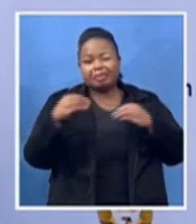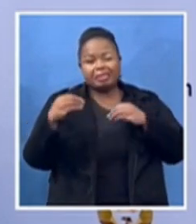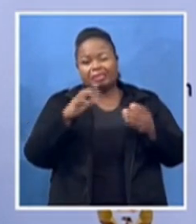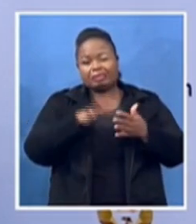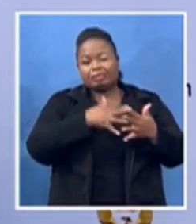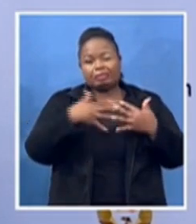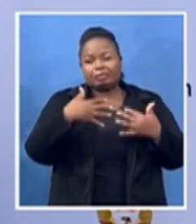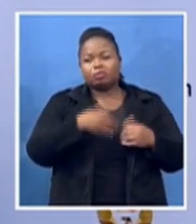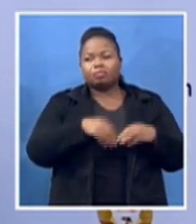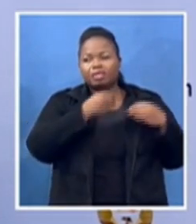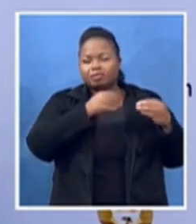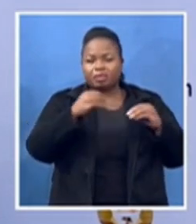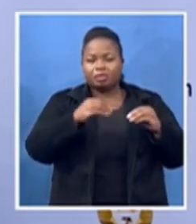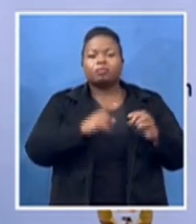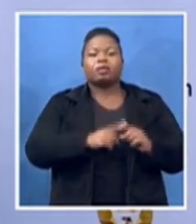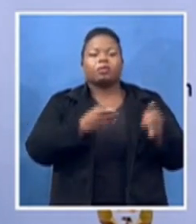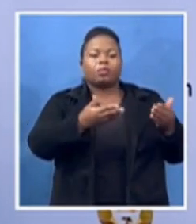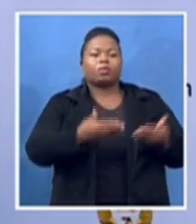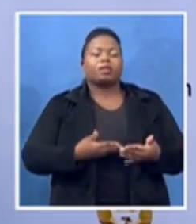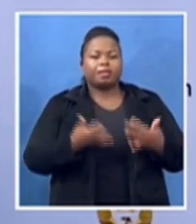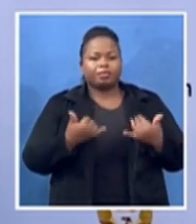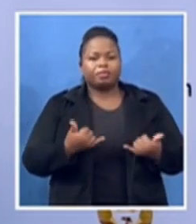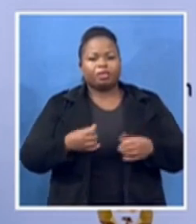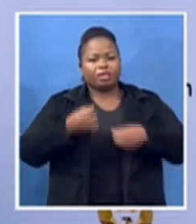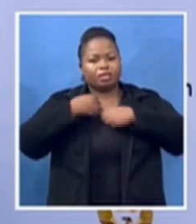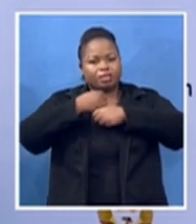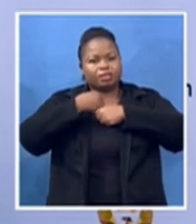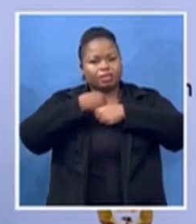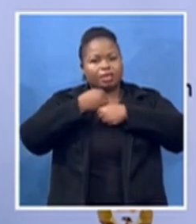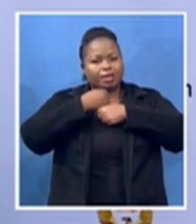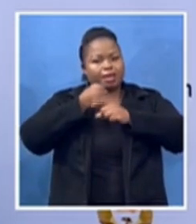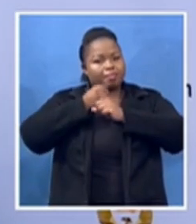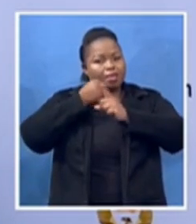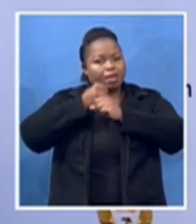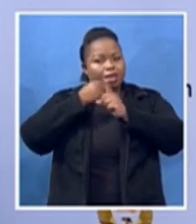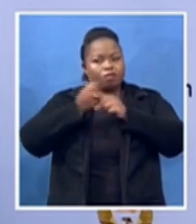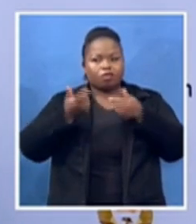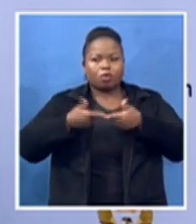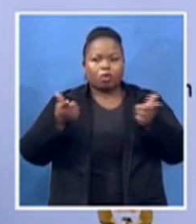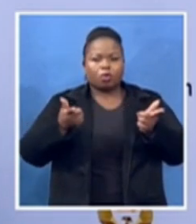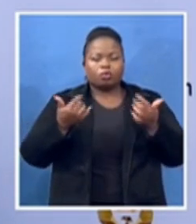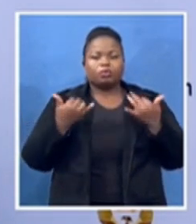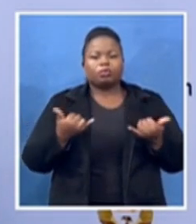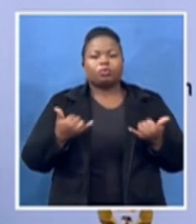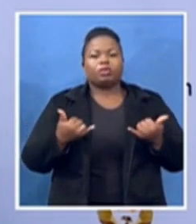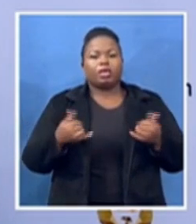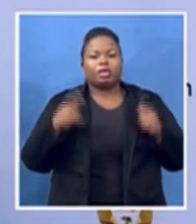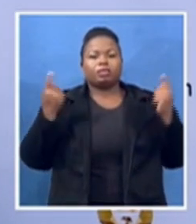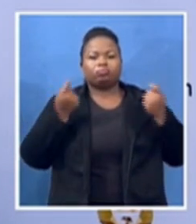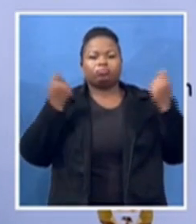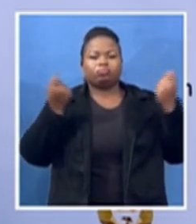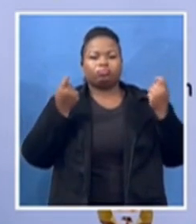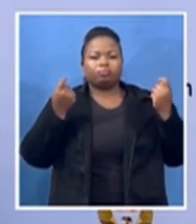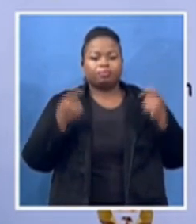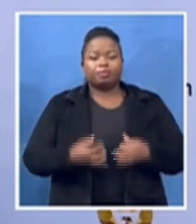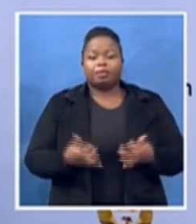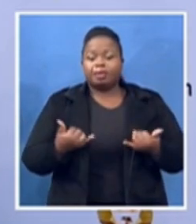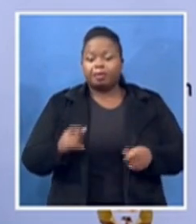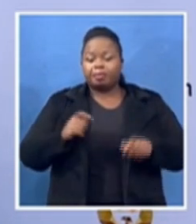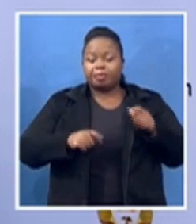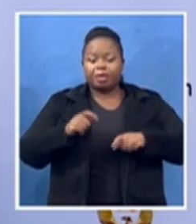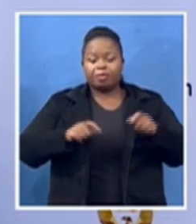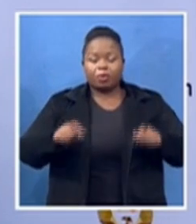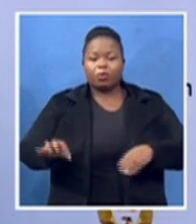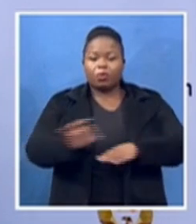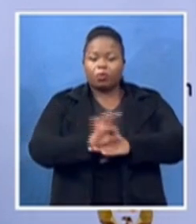and to the today's ceremony organizers of today's program thank you very much for braving